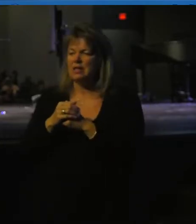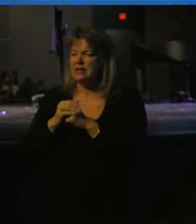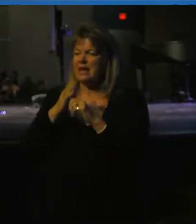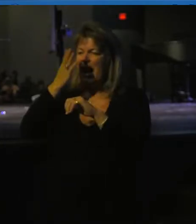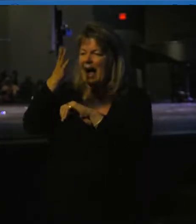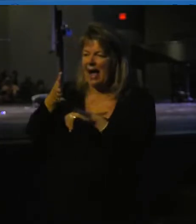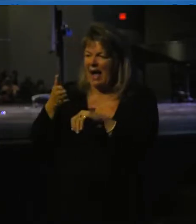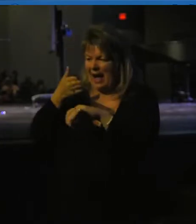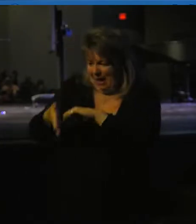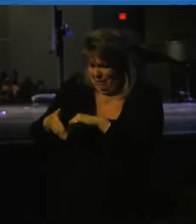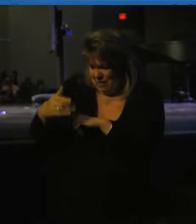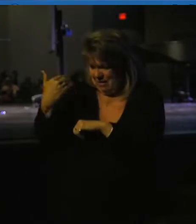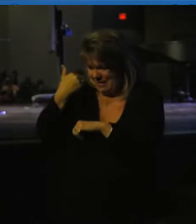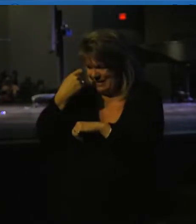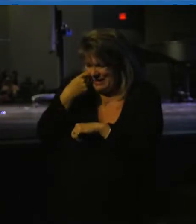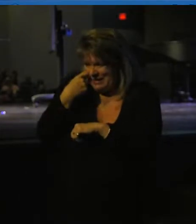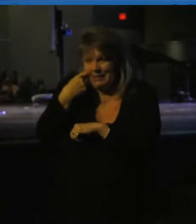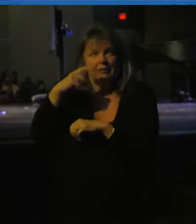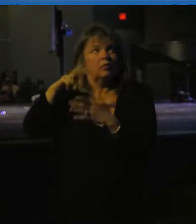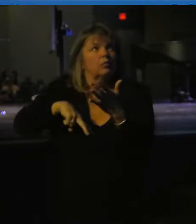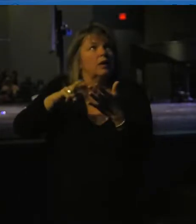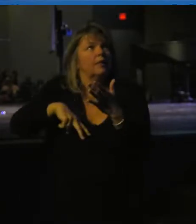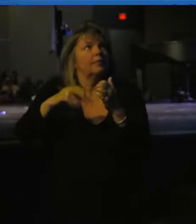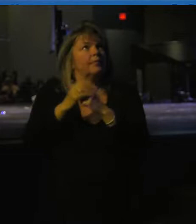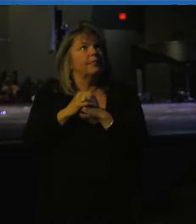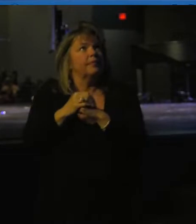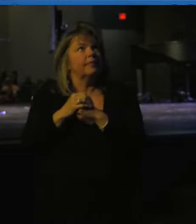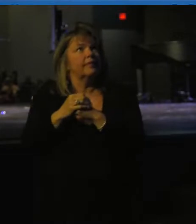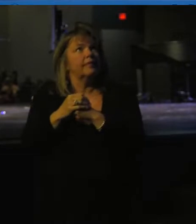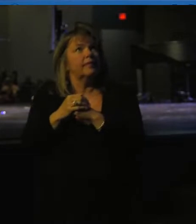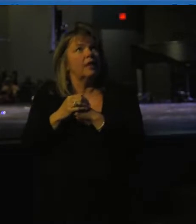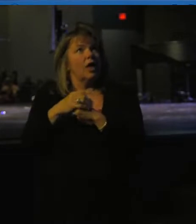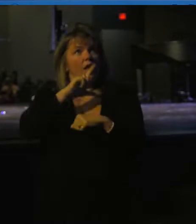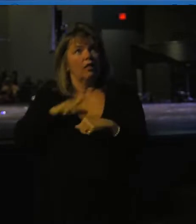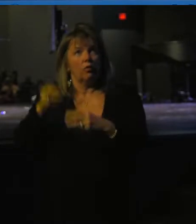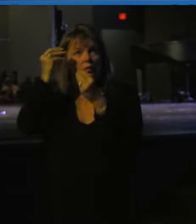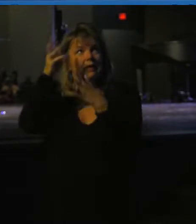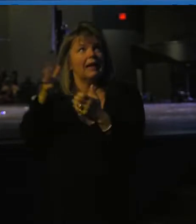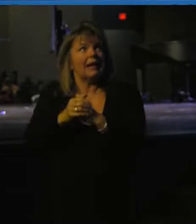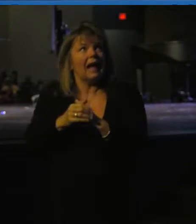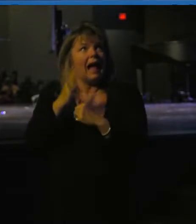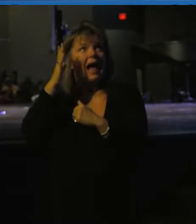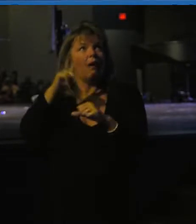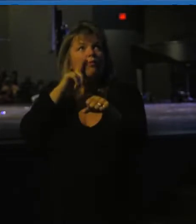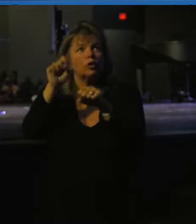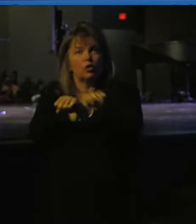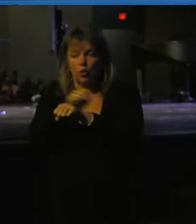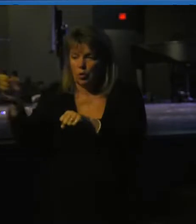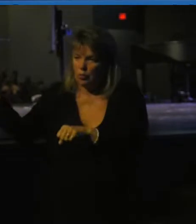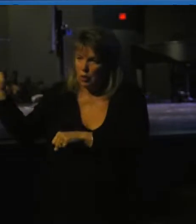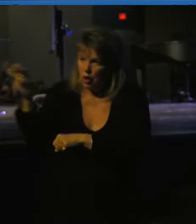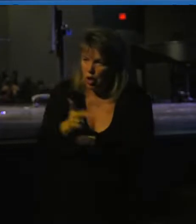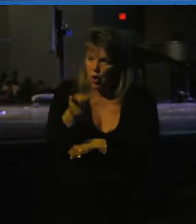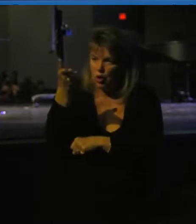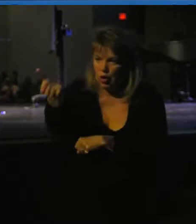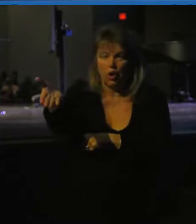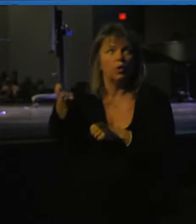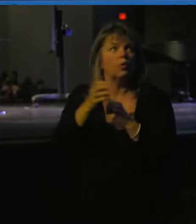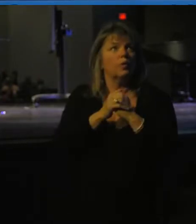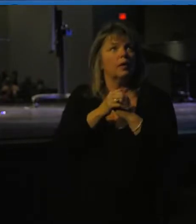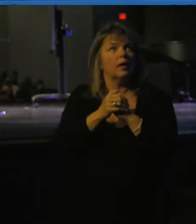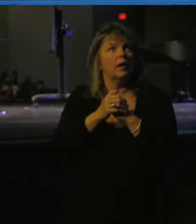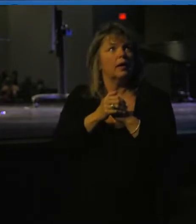that last text we just read. Genesis 17, it says, and the Lord said, I will surely return to you.